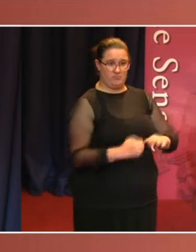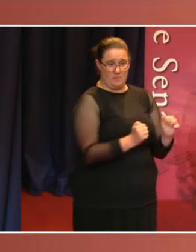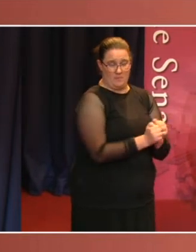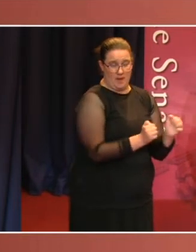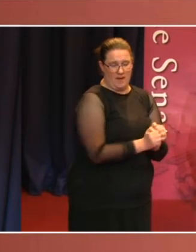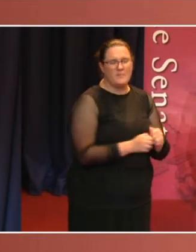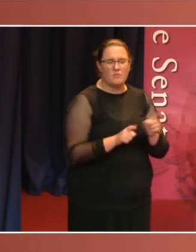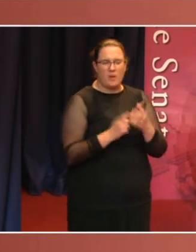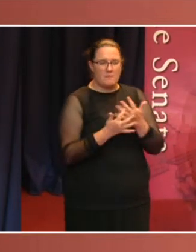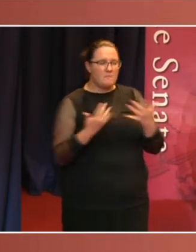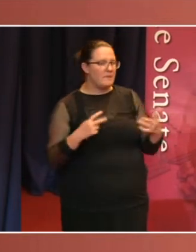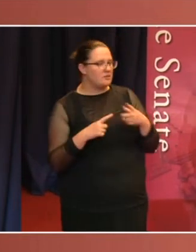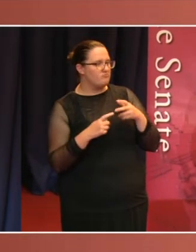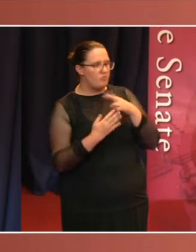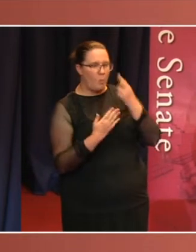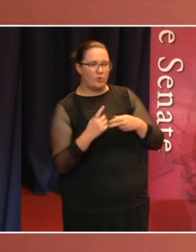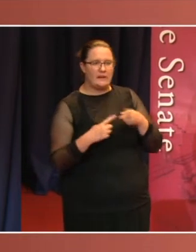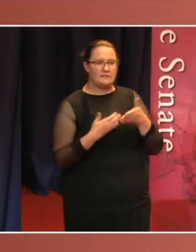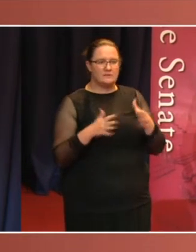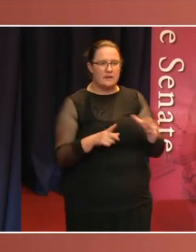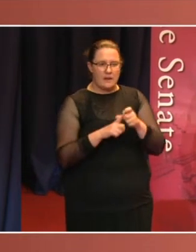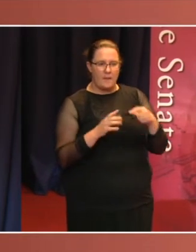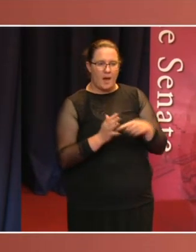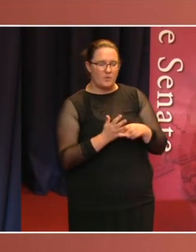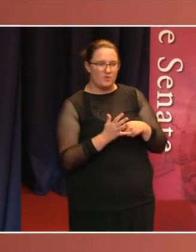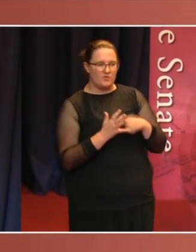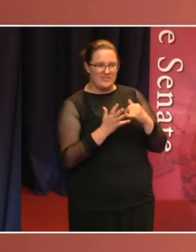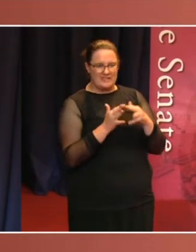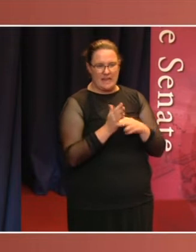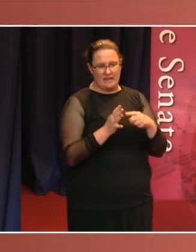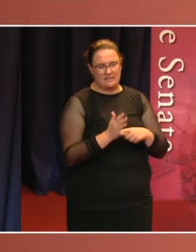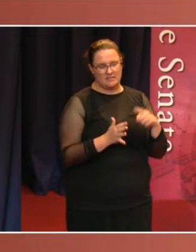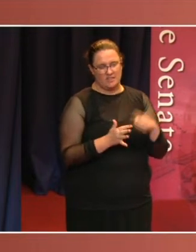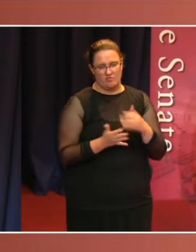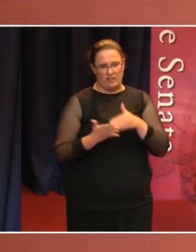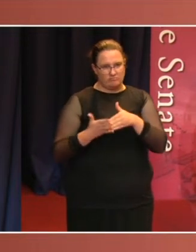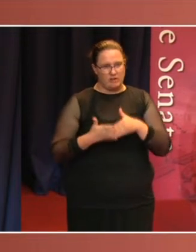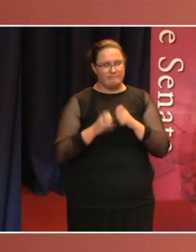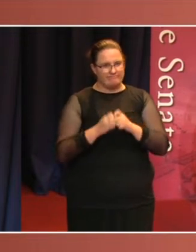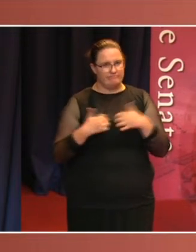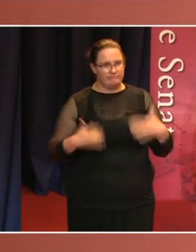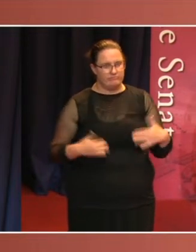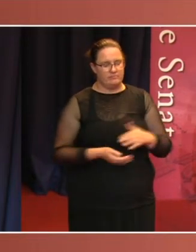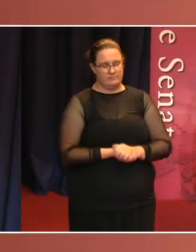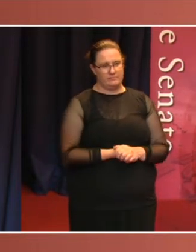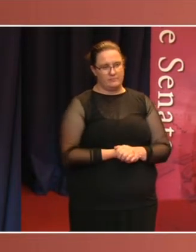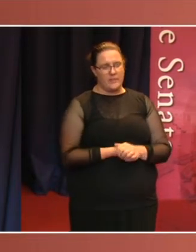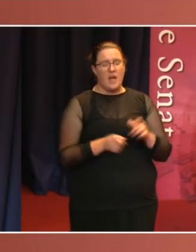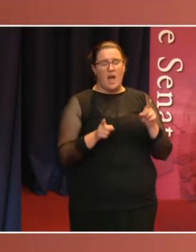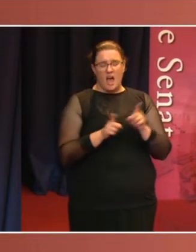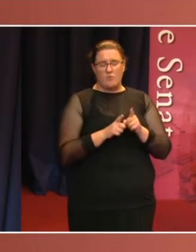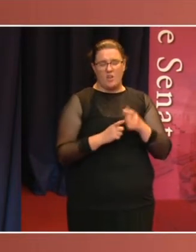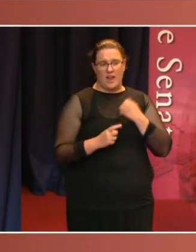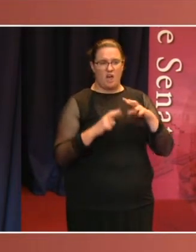Senate. We very much stand on their shoulders. Crucially, our polling research adds quantitative data